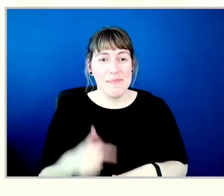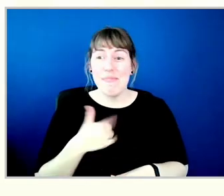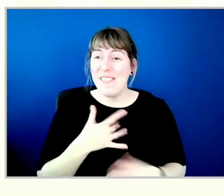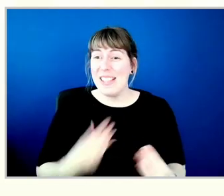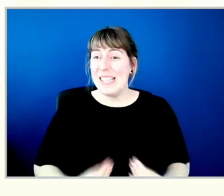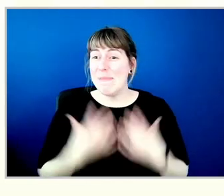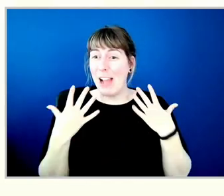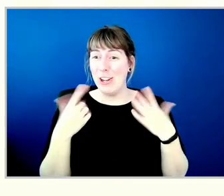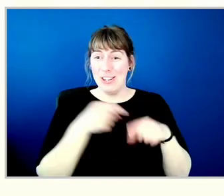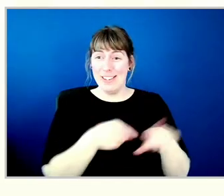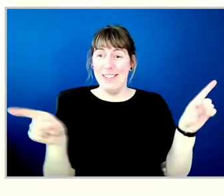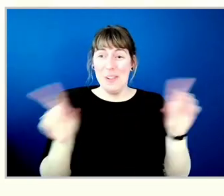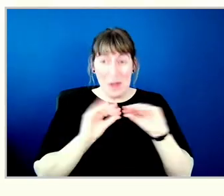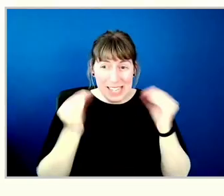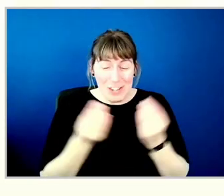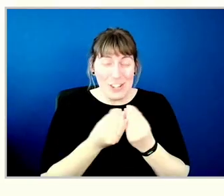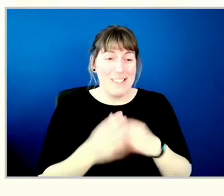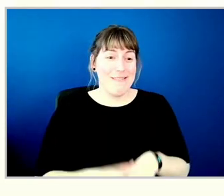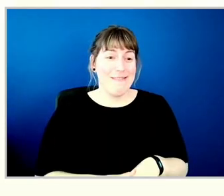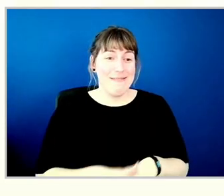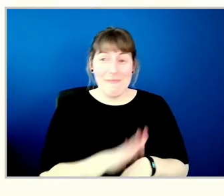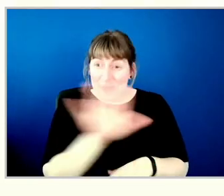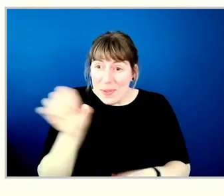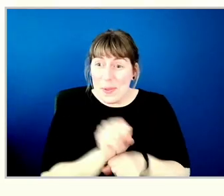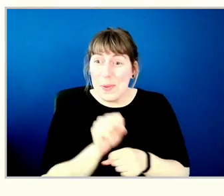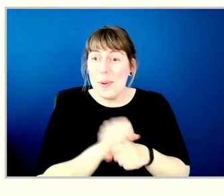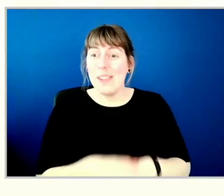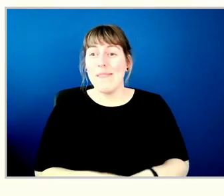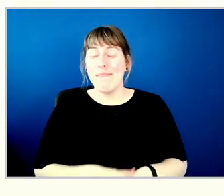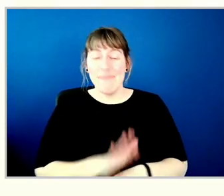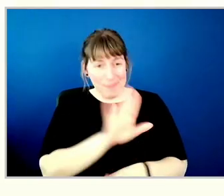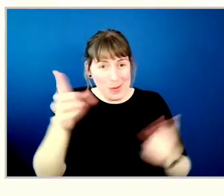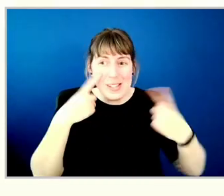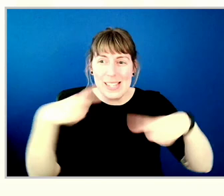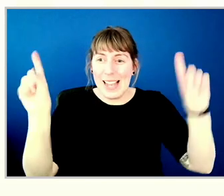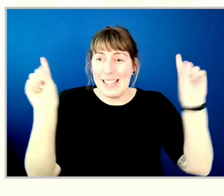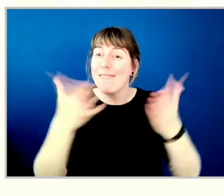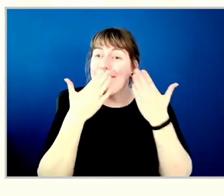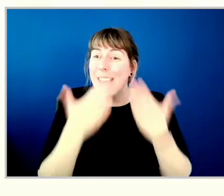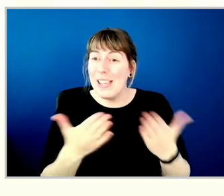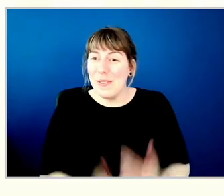organization, the work we did, and our successes achieved. Thank you.